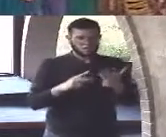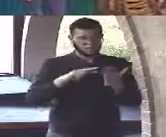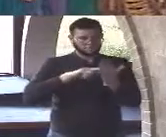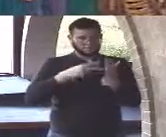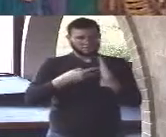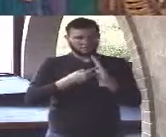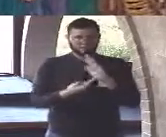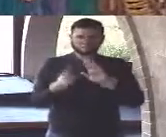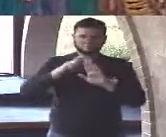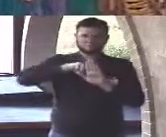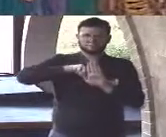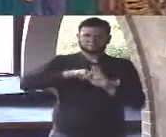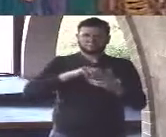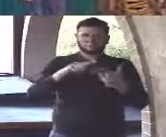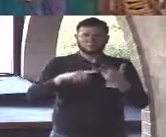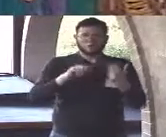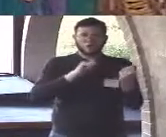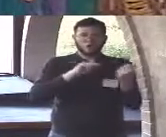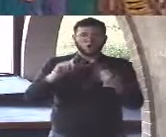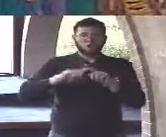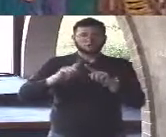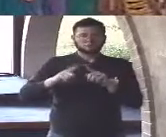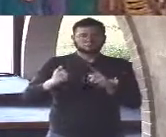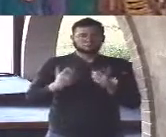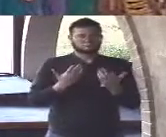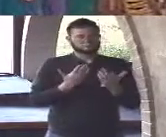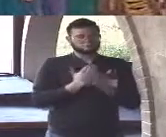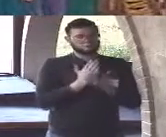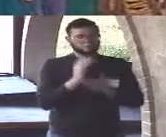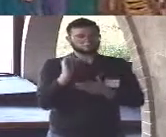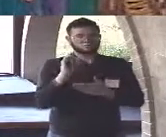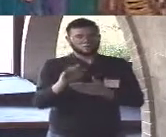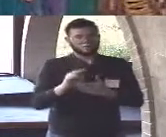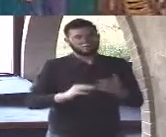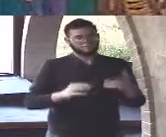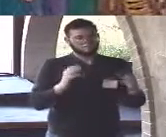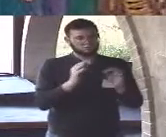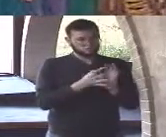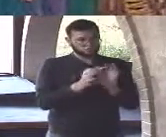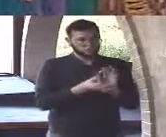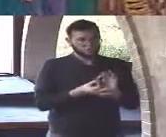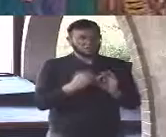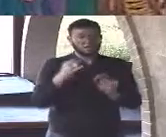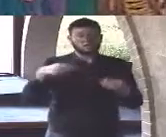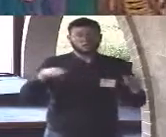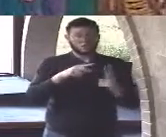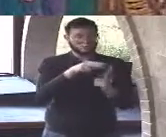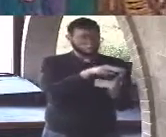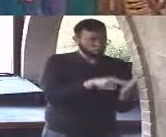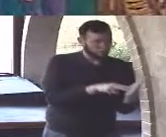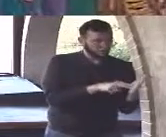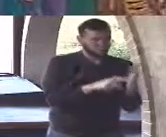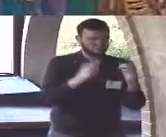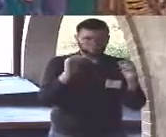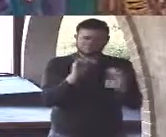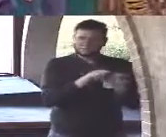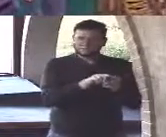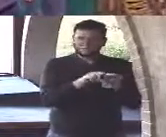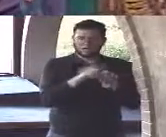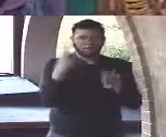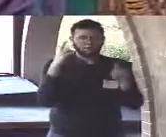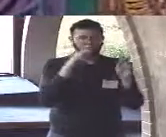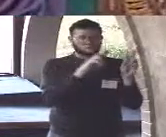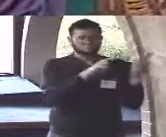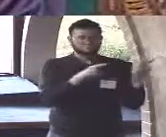all acts of interpretation all acts of reading text we human